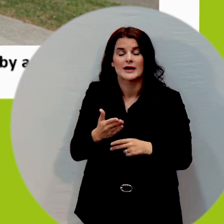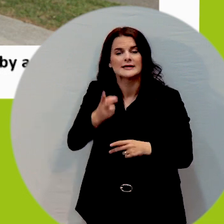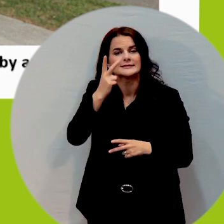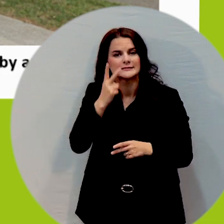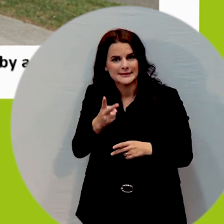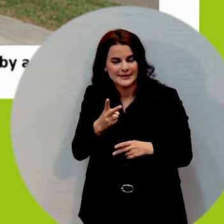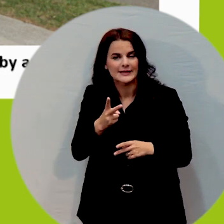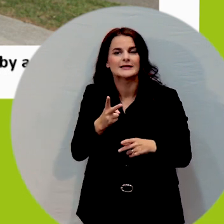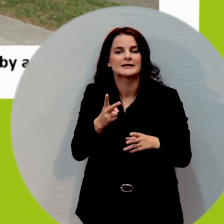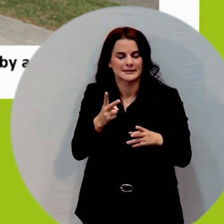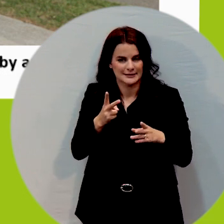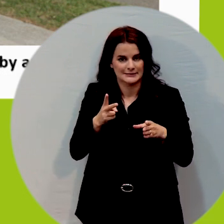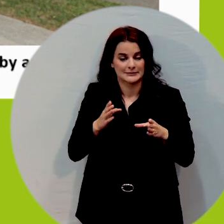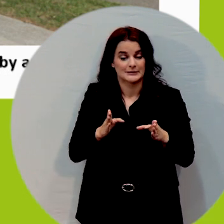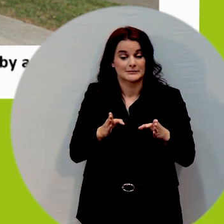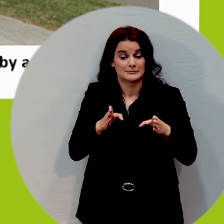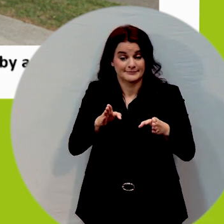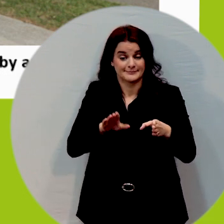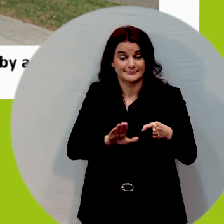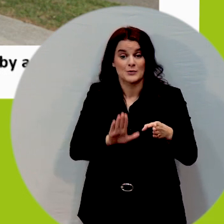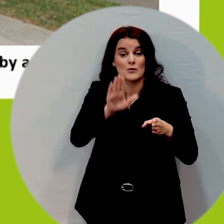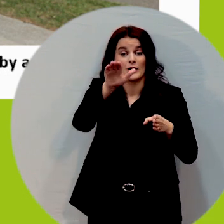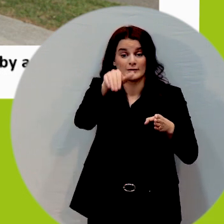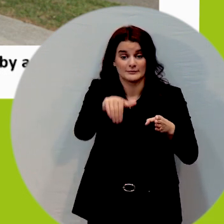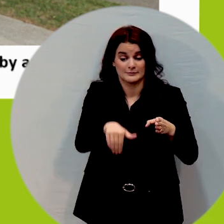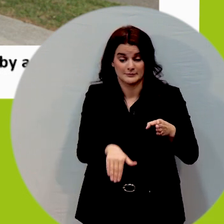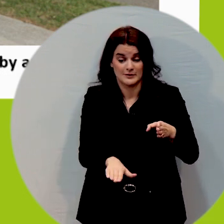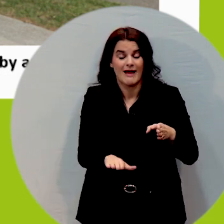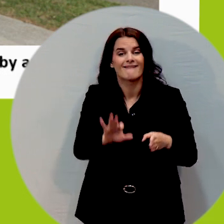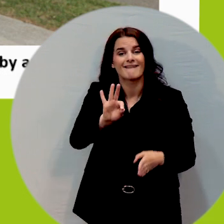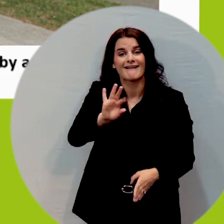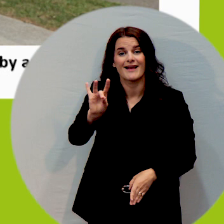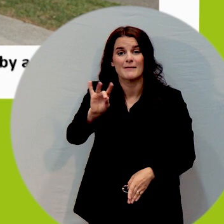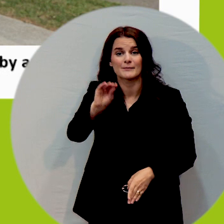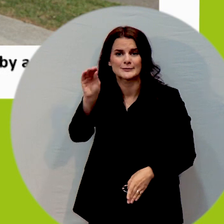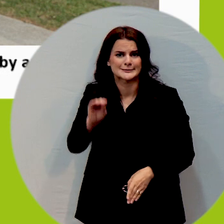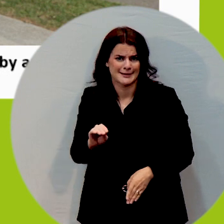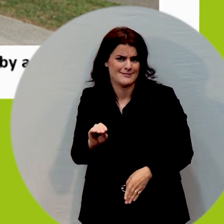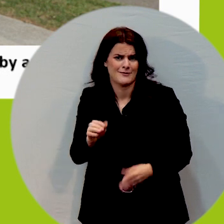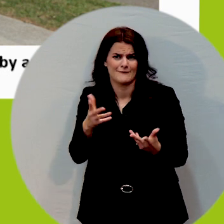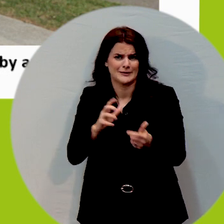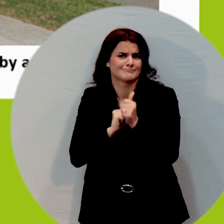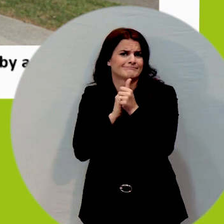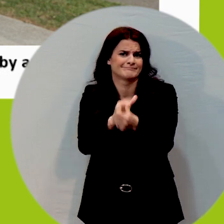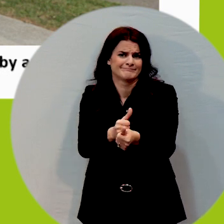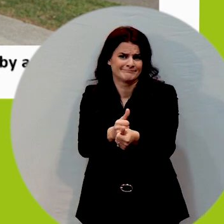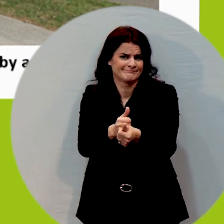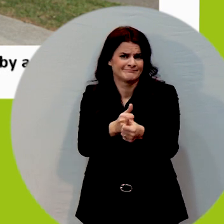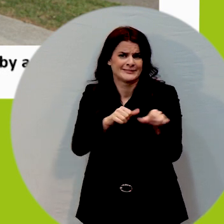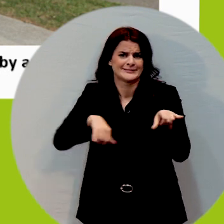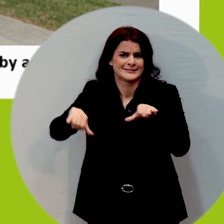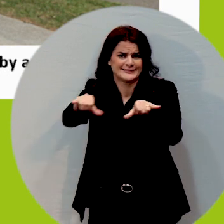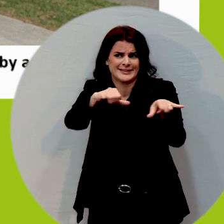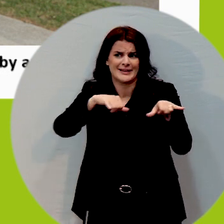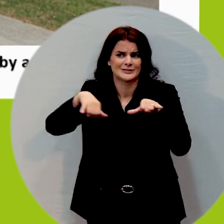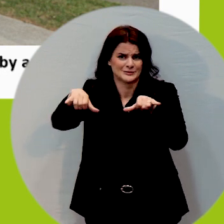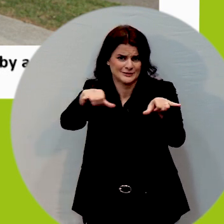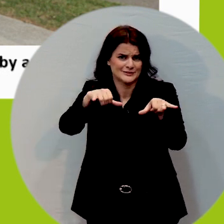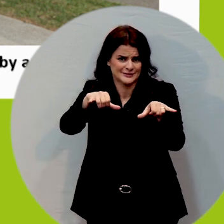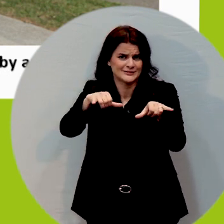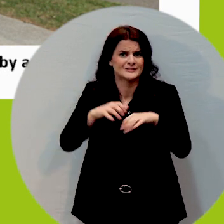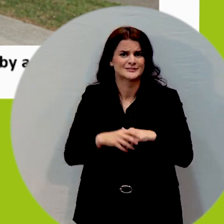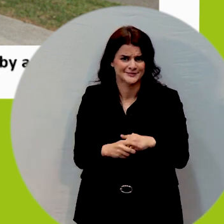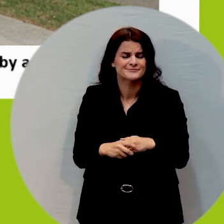slope 98% of the sidewalk that we assessed was in compliance with the standards applicable for that.